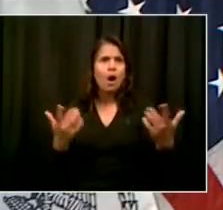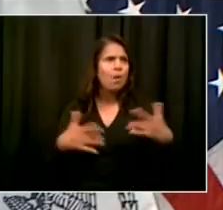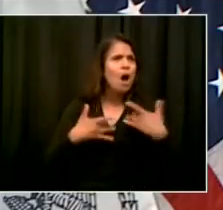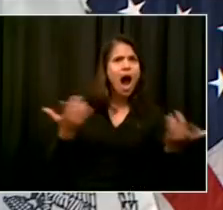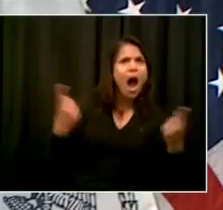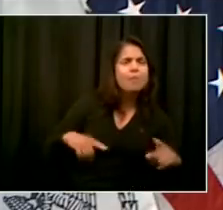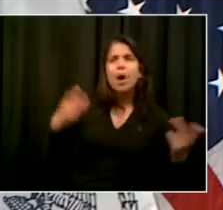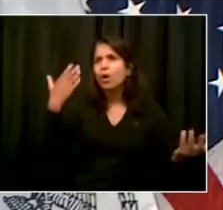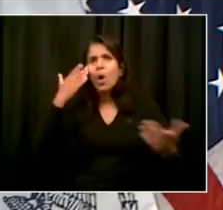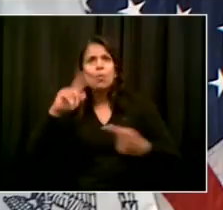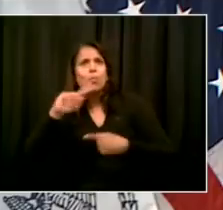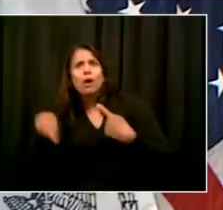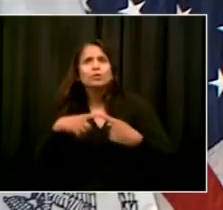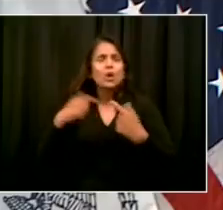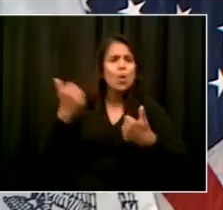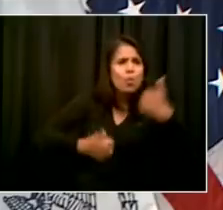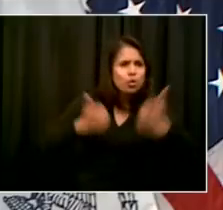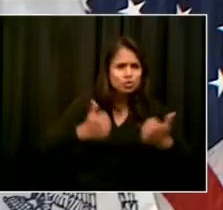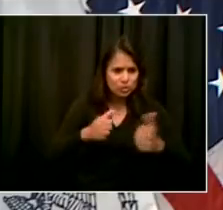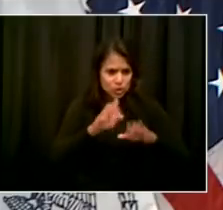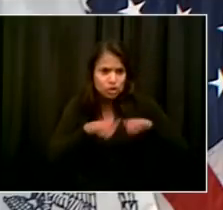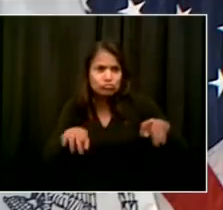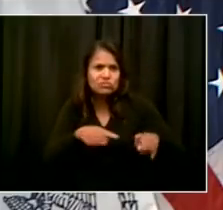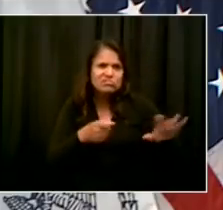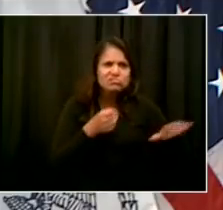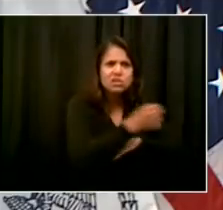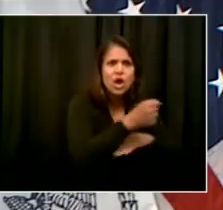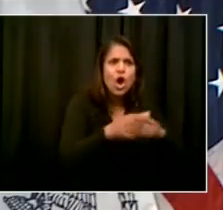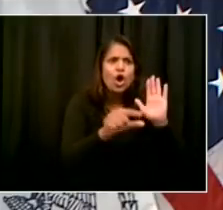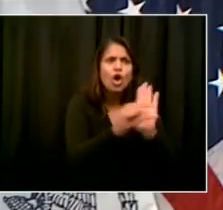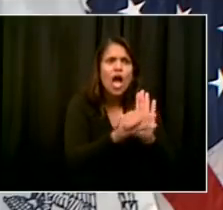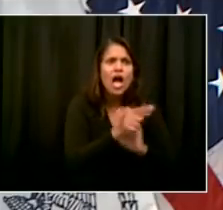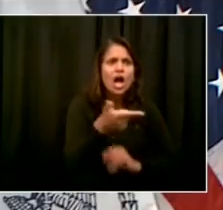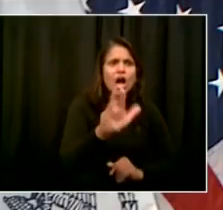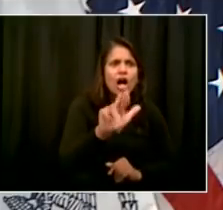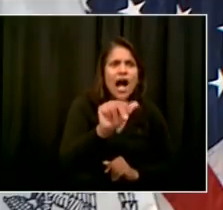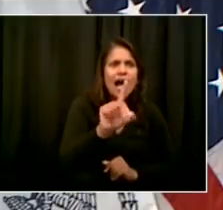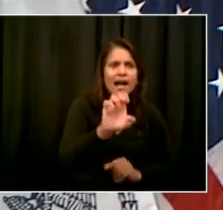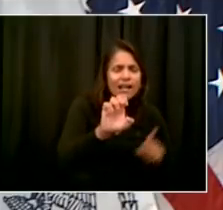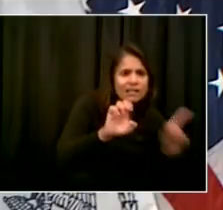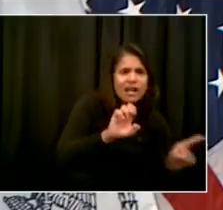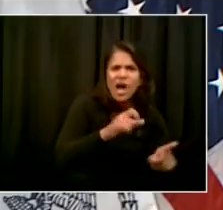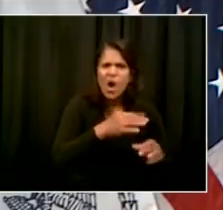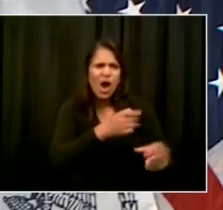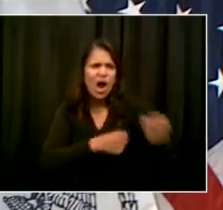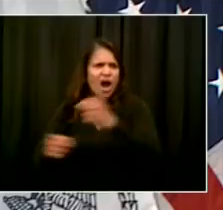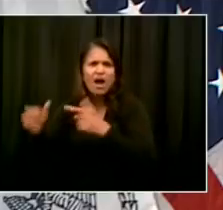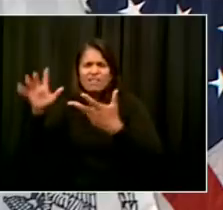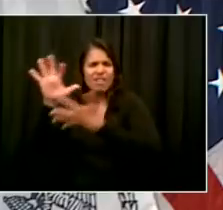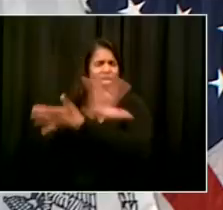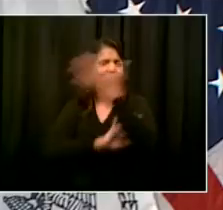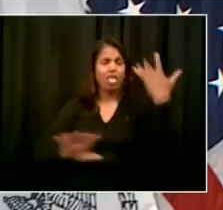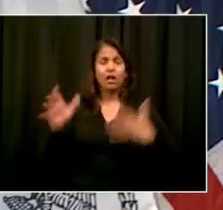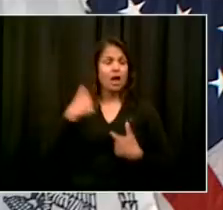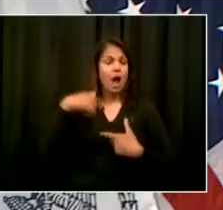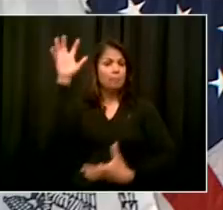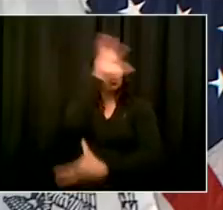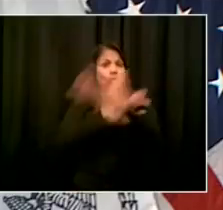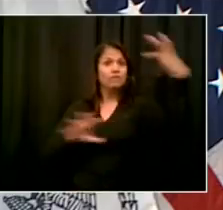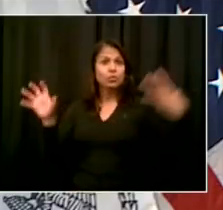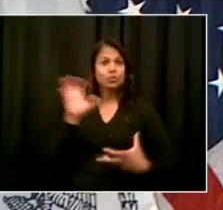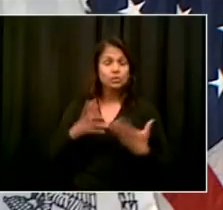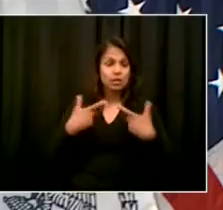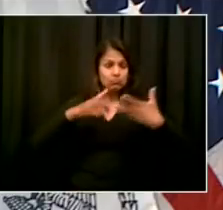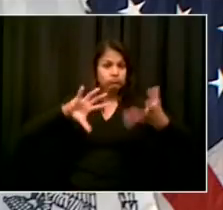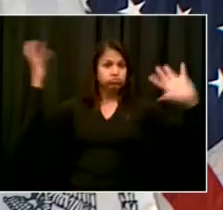Again, every year, you've got to go into the beginning of the school year, make adjustments. In a year where there is